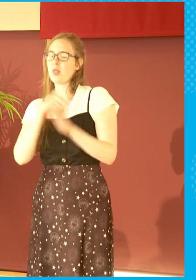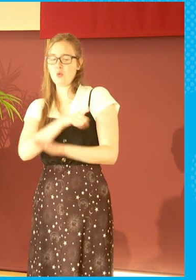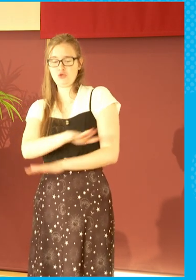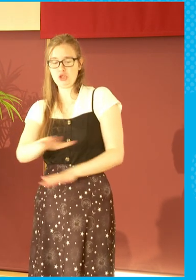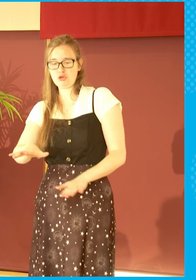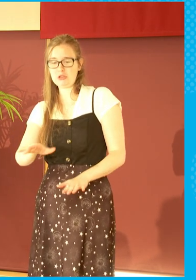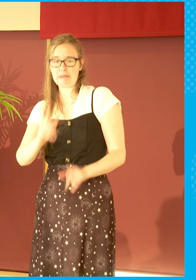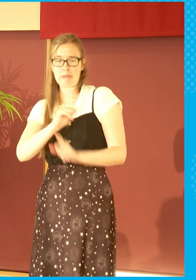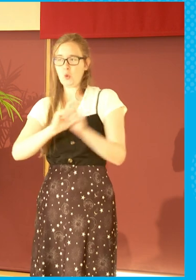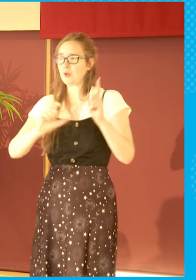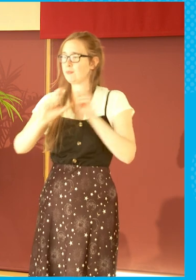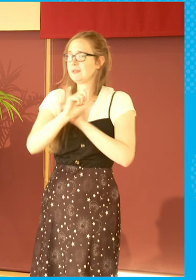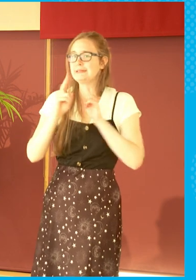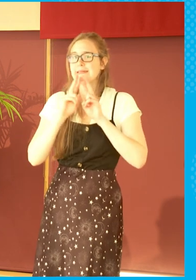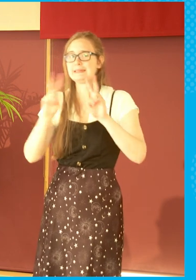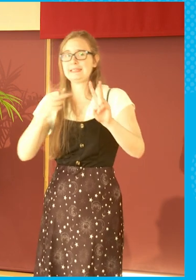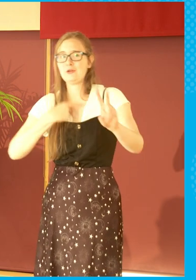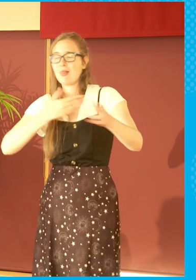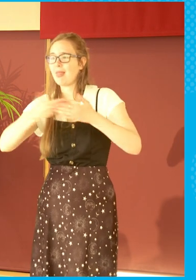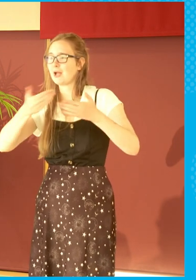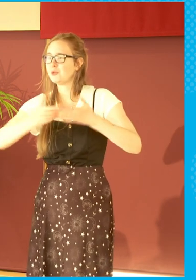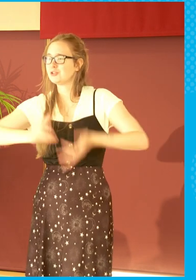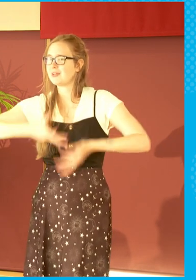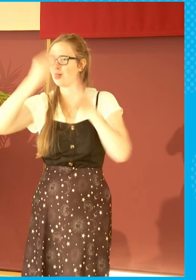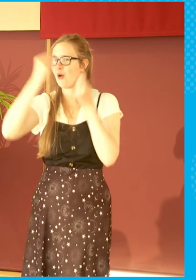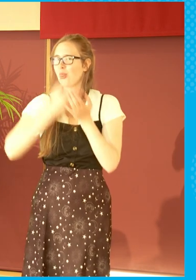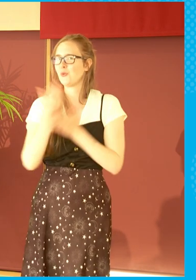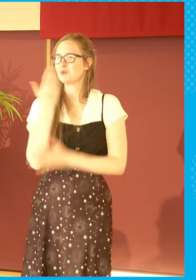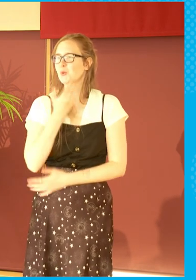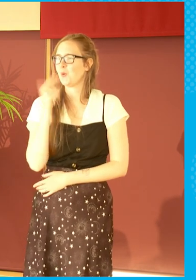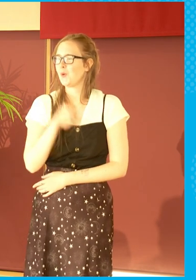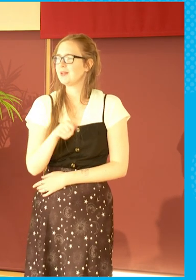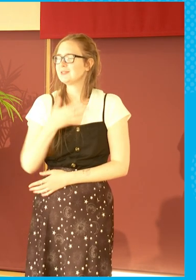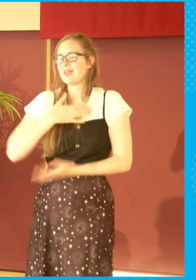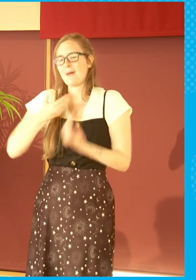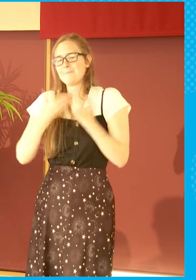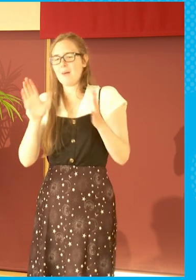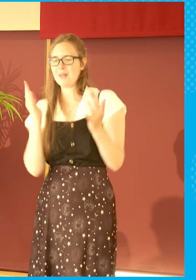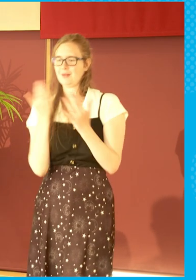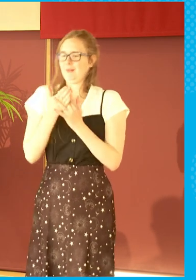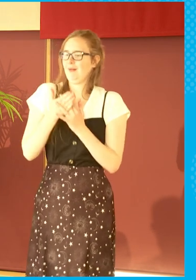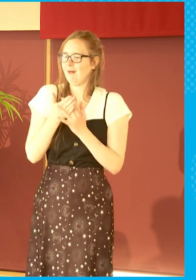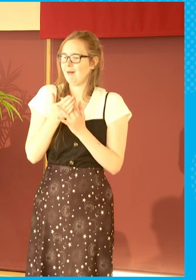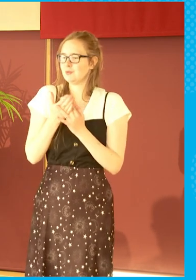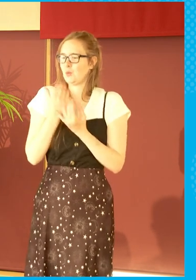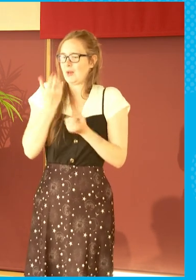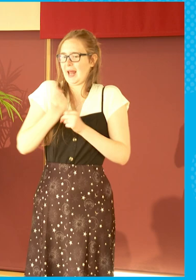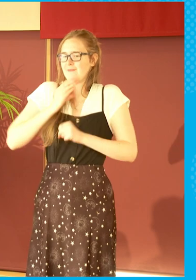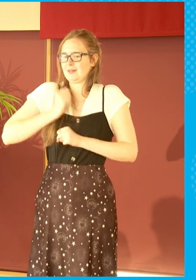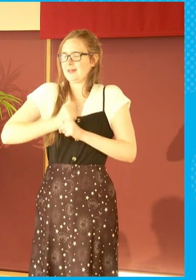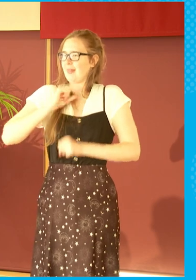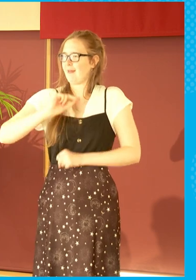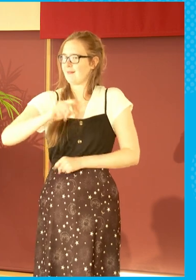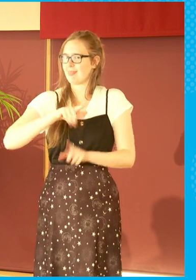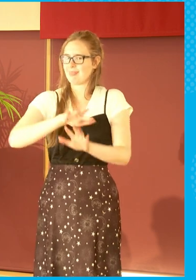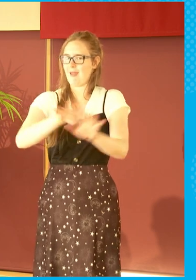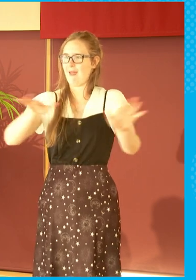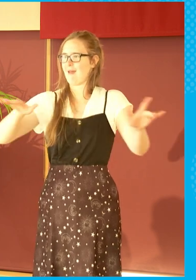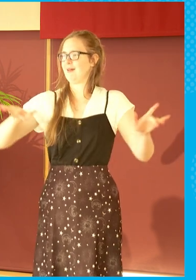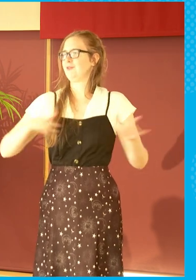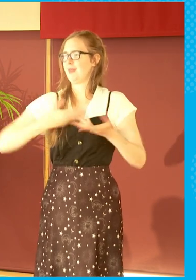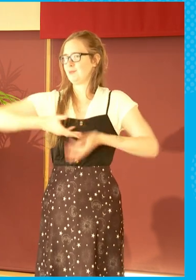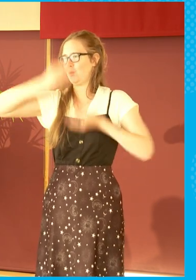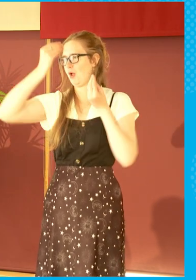community exposure to the language that they're learning in. So again, without that public intervention, where would that be? Thank you.